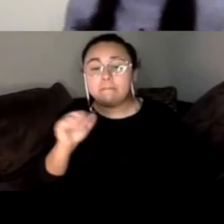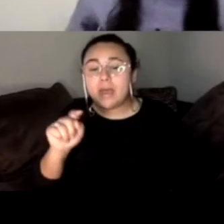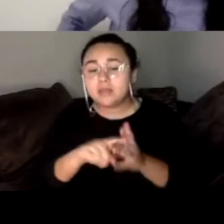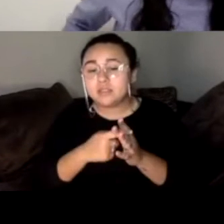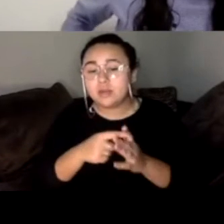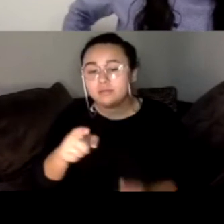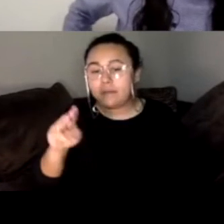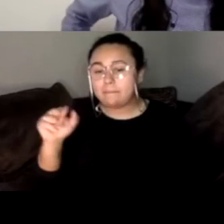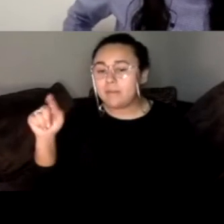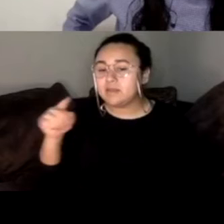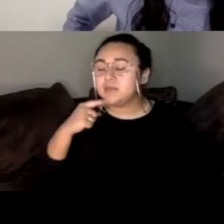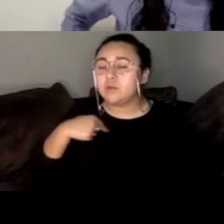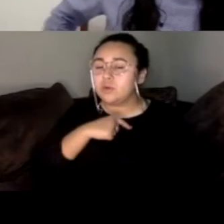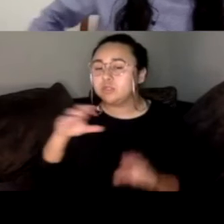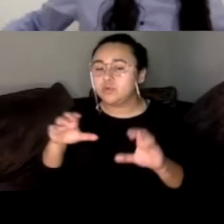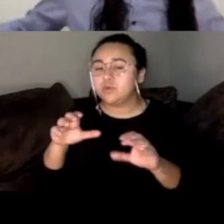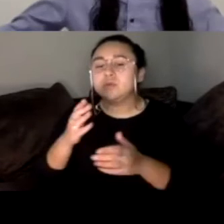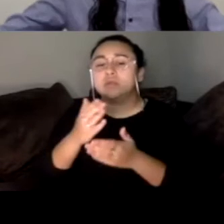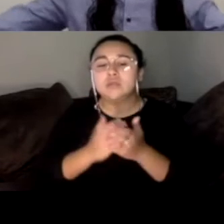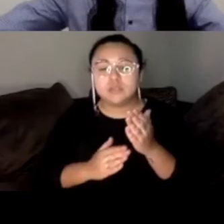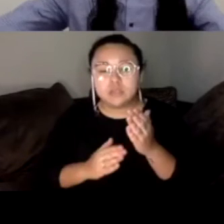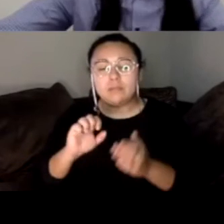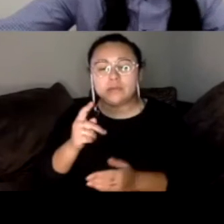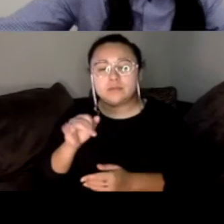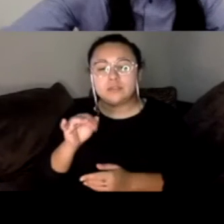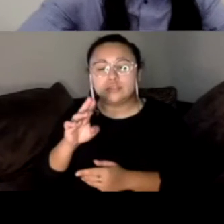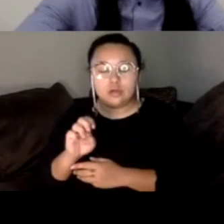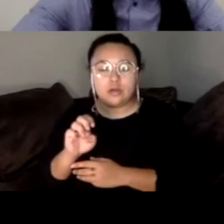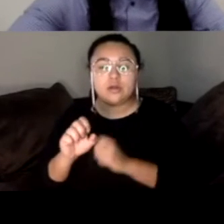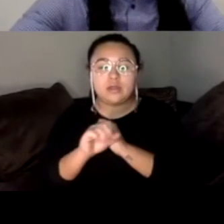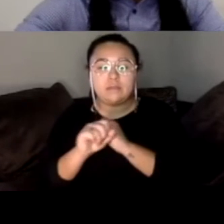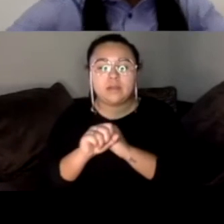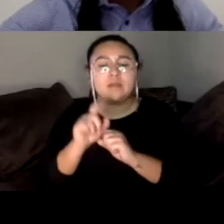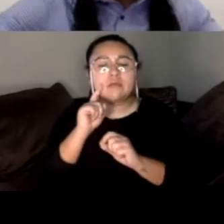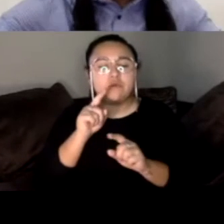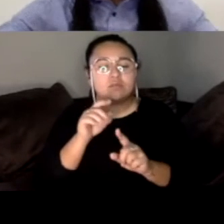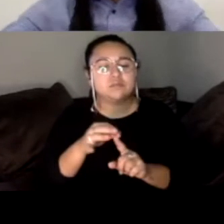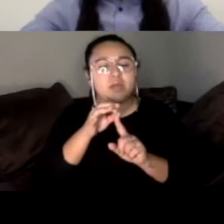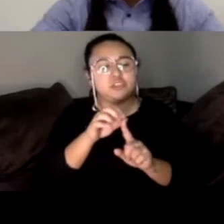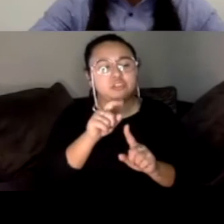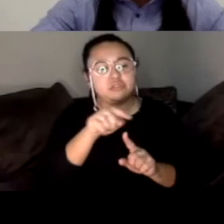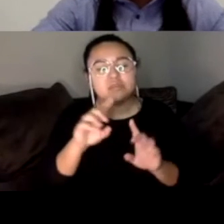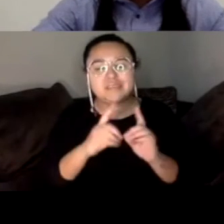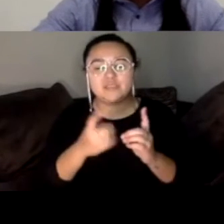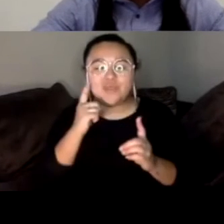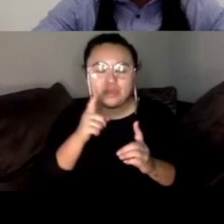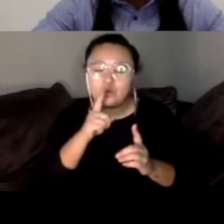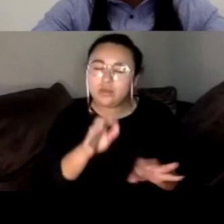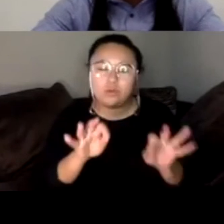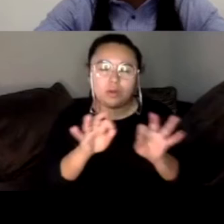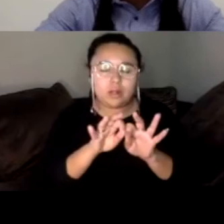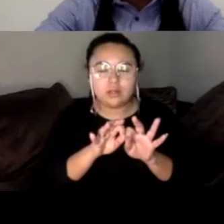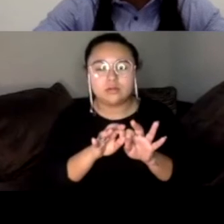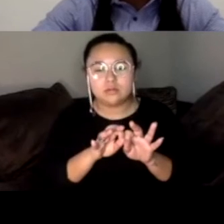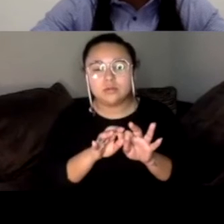Yes. So we're doing some expenditure campaigns and some special dish in some districts that we feel like will be critical, um, that are going to just